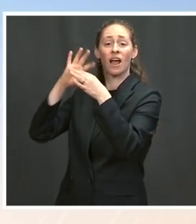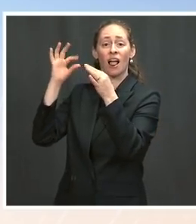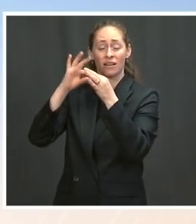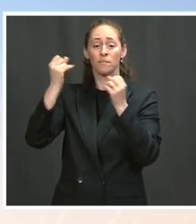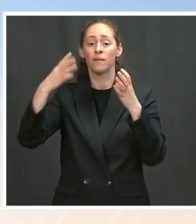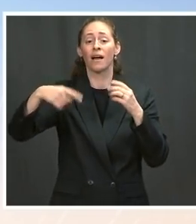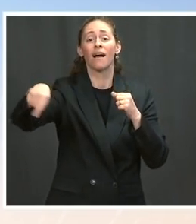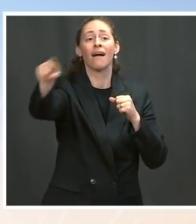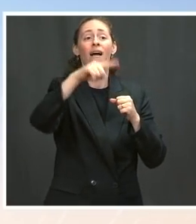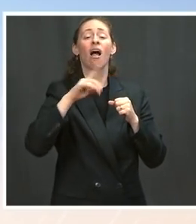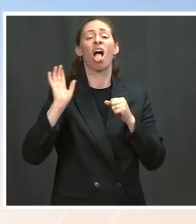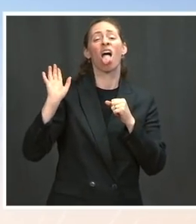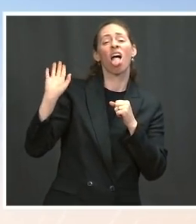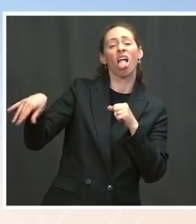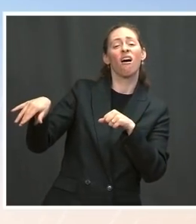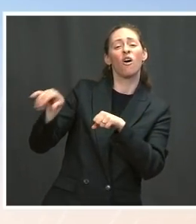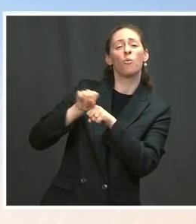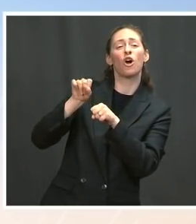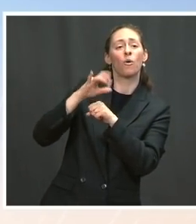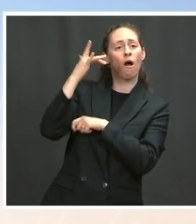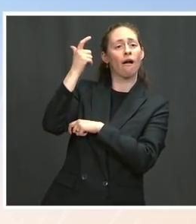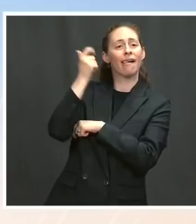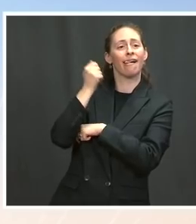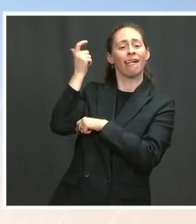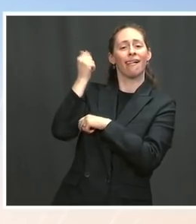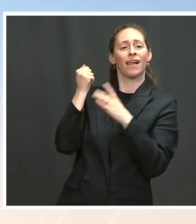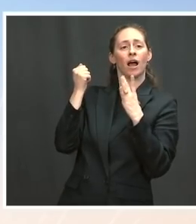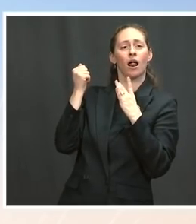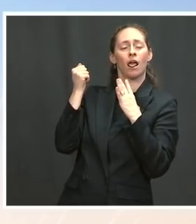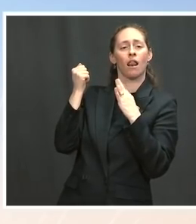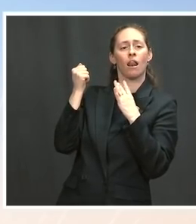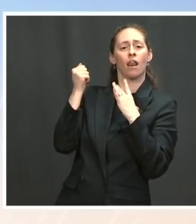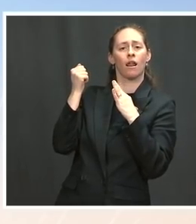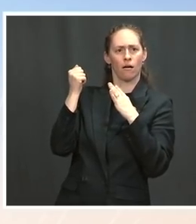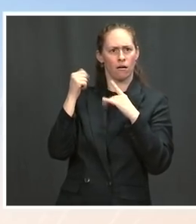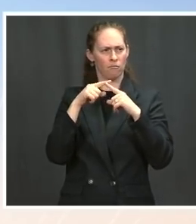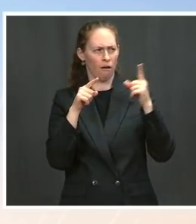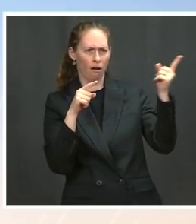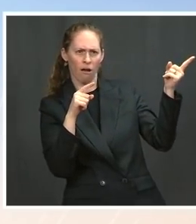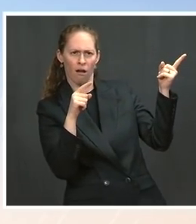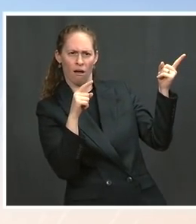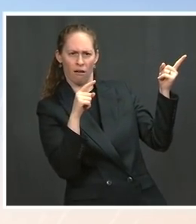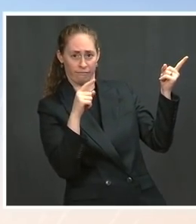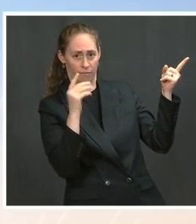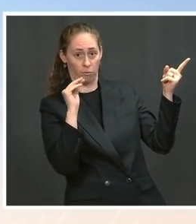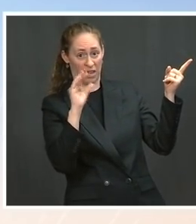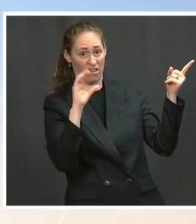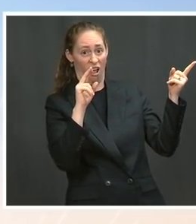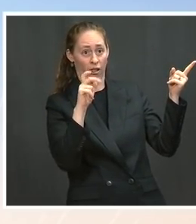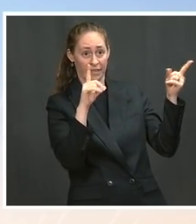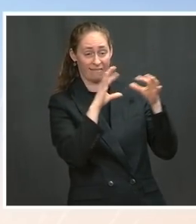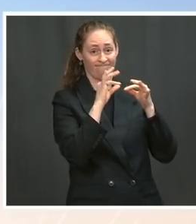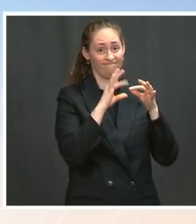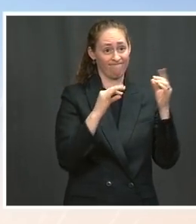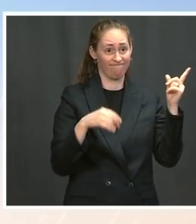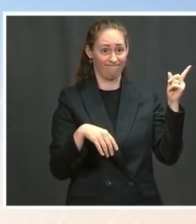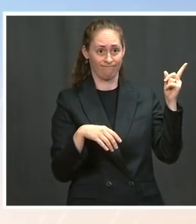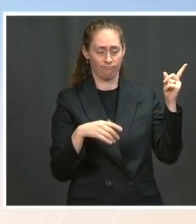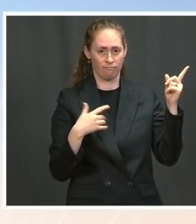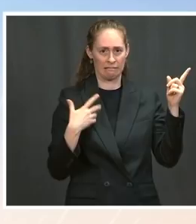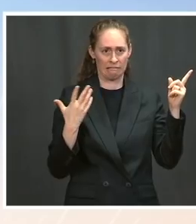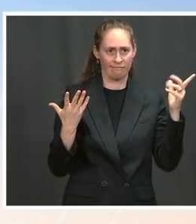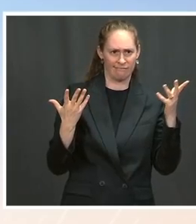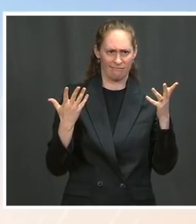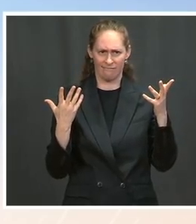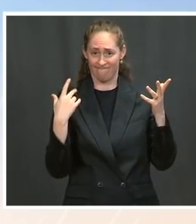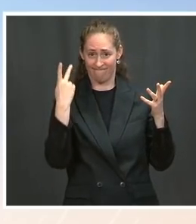for people to stay at home than receiving more money than they would for them to go back to work. So, what's your response? How do you explain the slowdown in hiring that